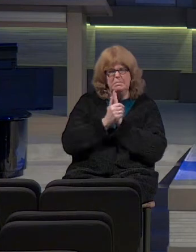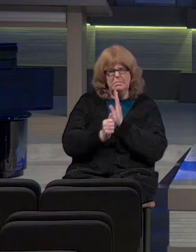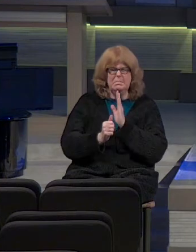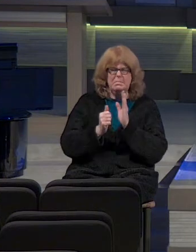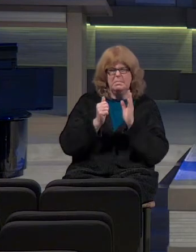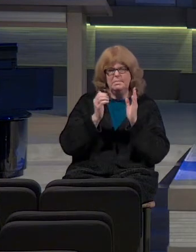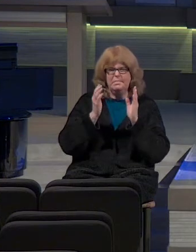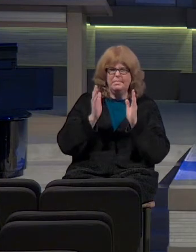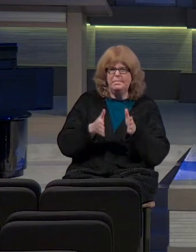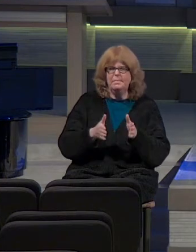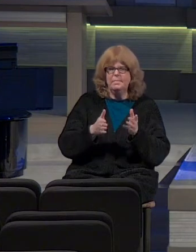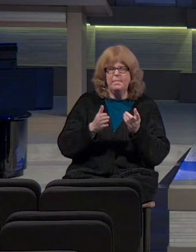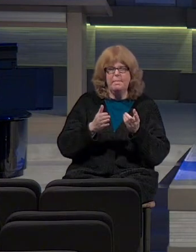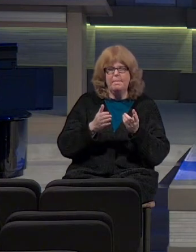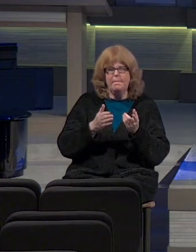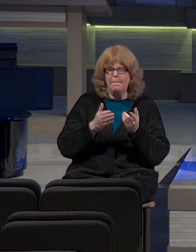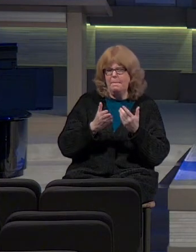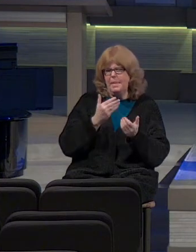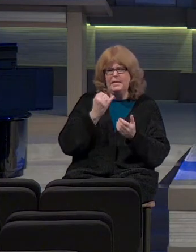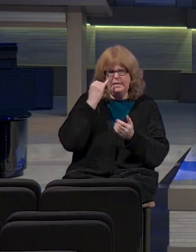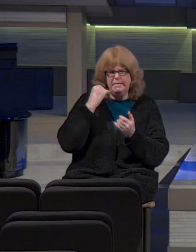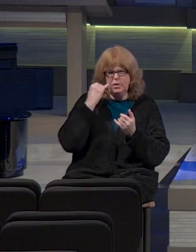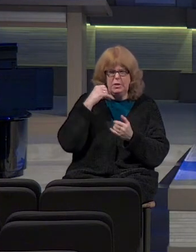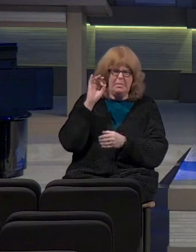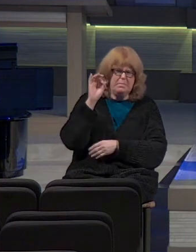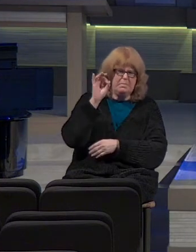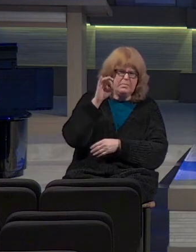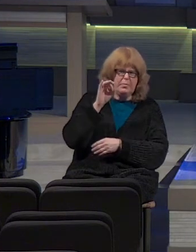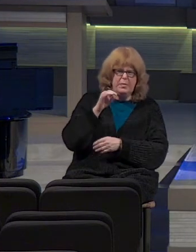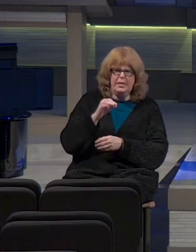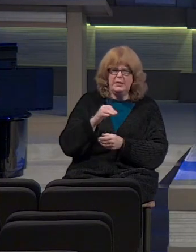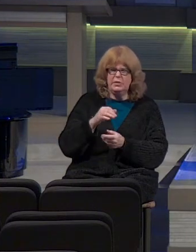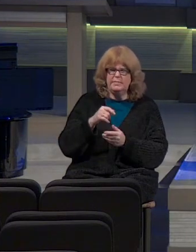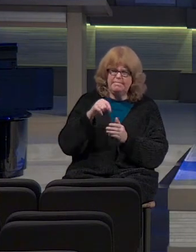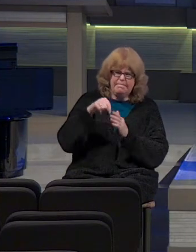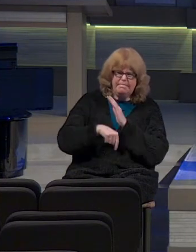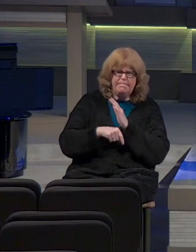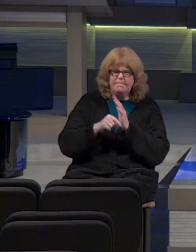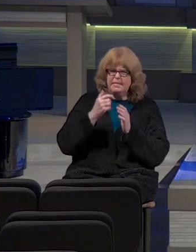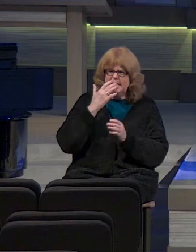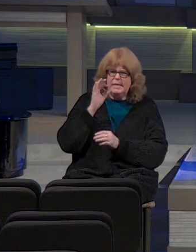together, and he can just preach it with a vigor and an intensity.